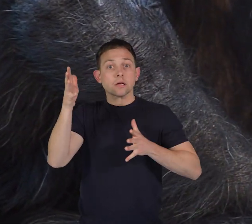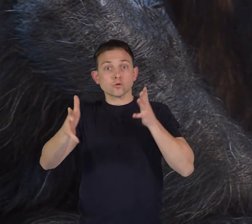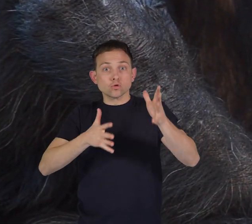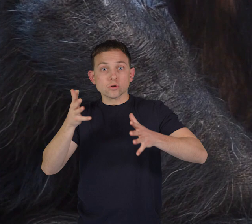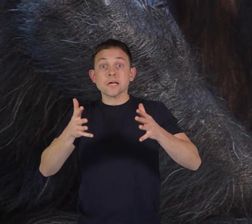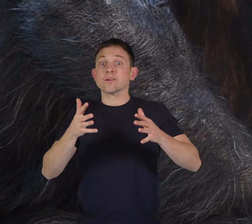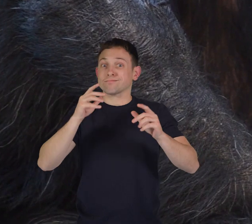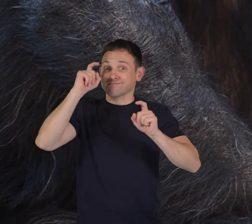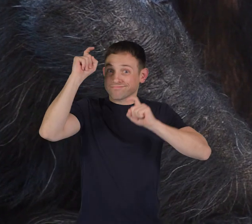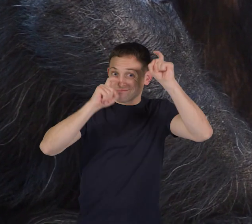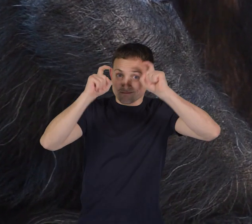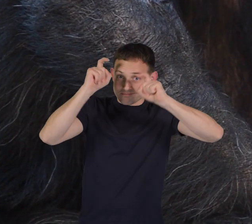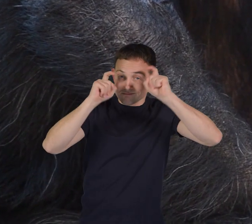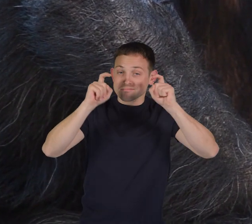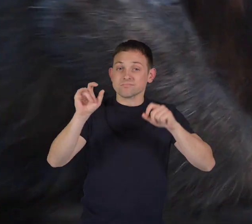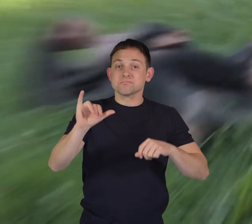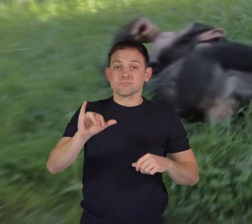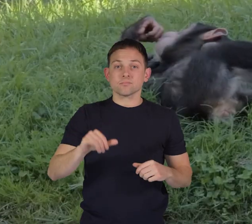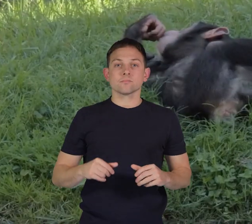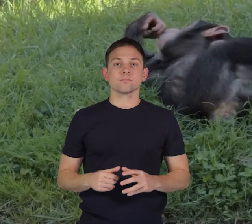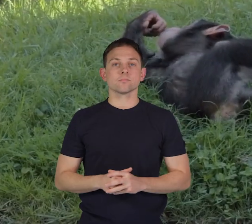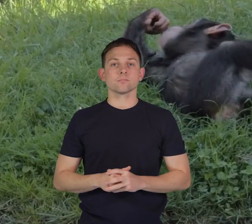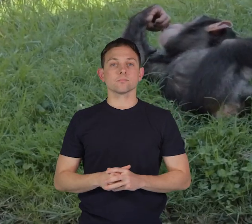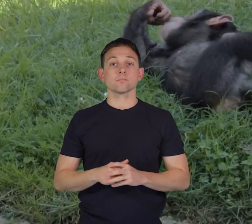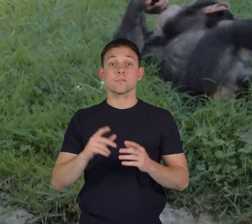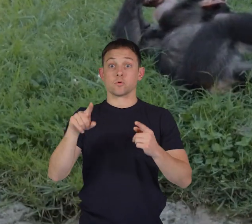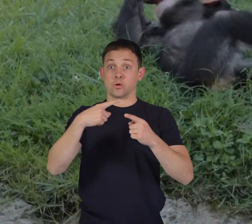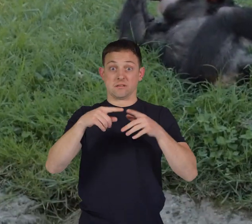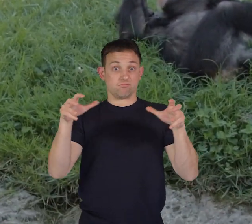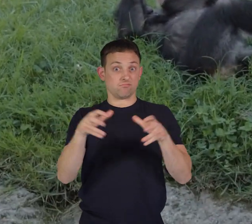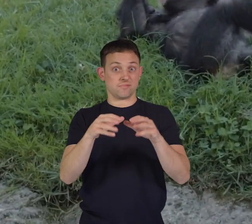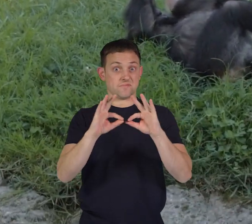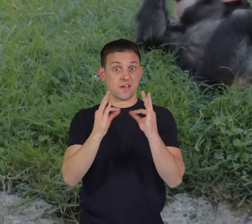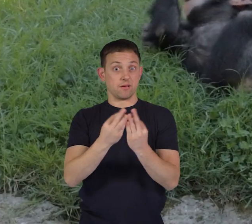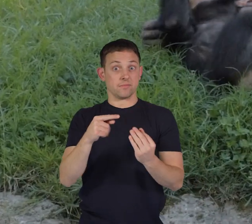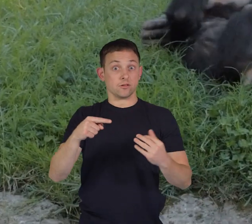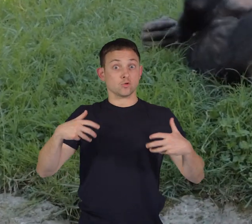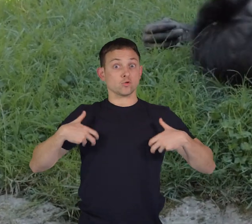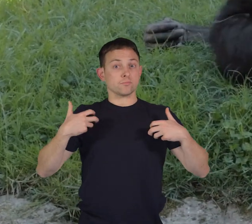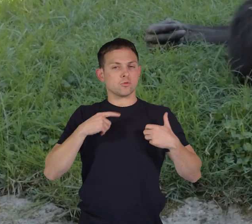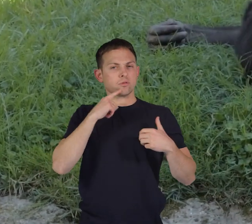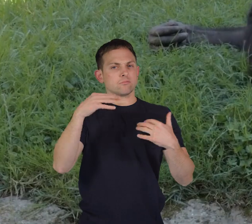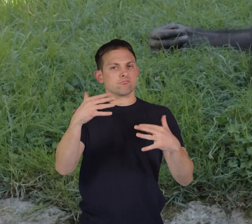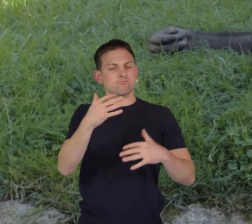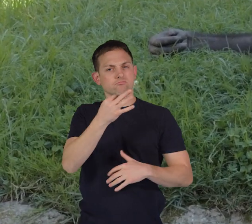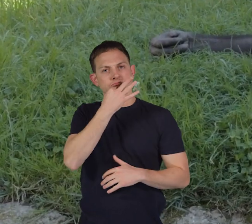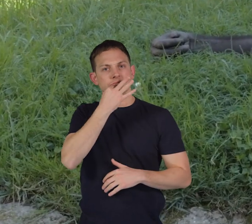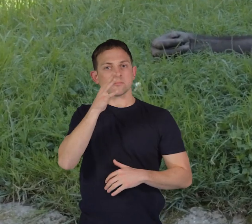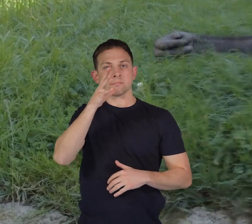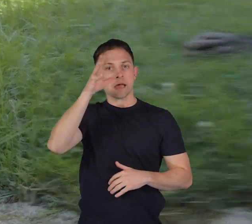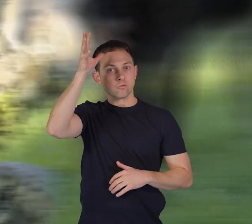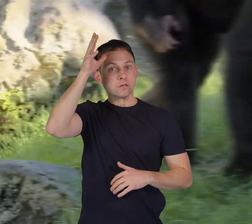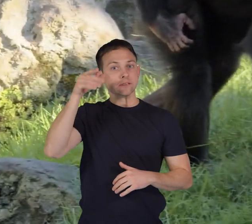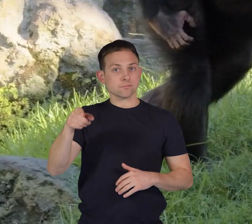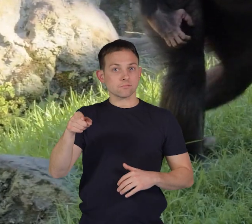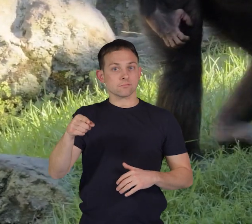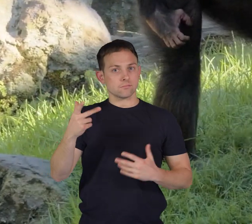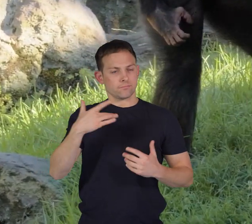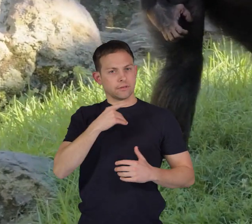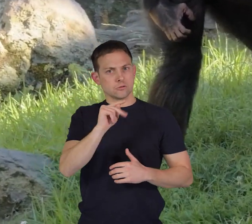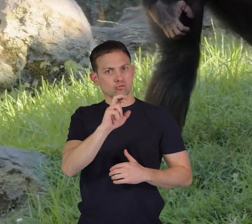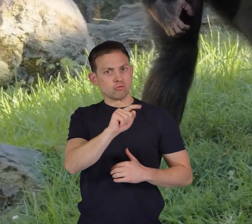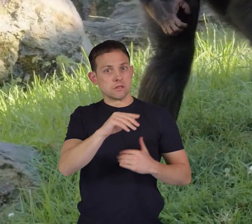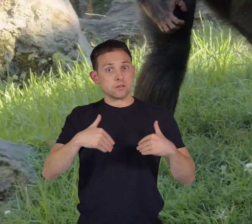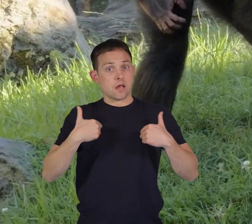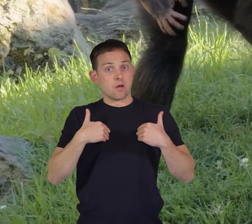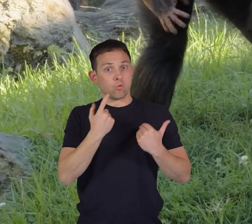and even facial expressions when it comes to family chimpanzees are excellent parents they treat